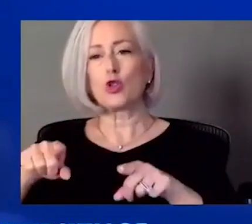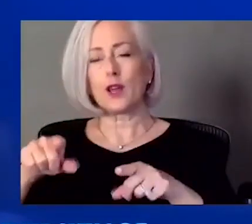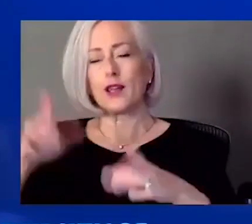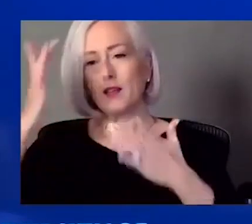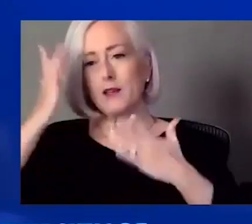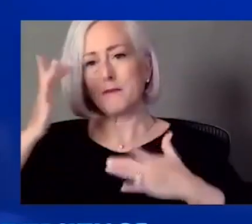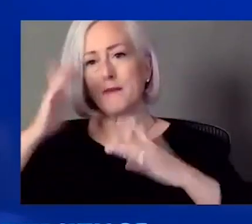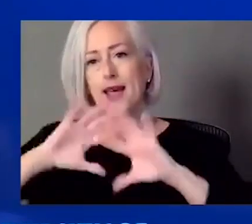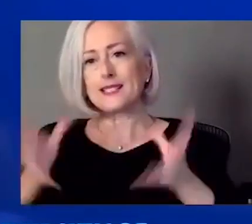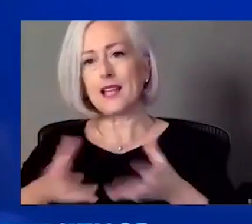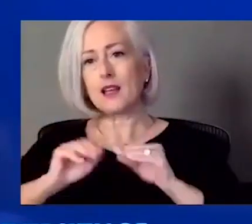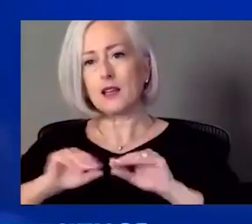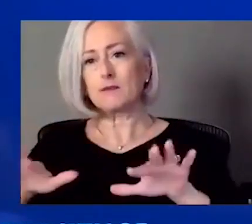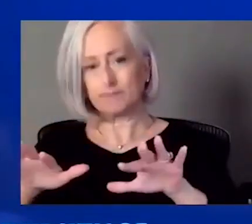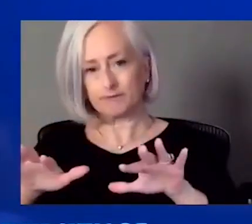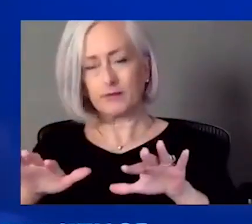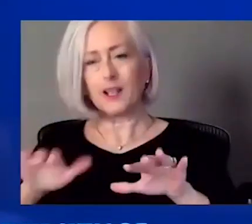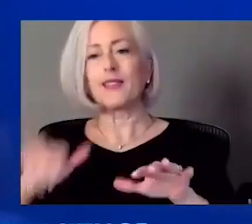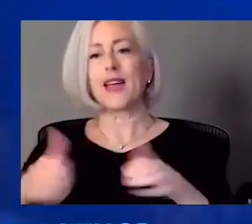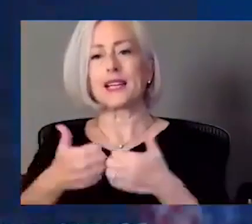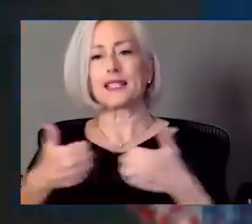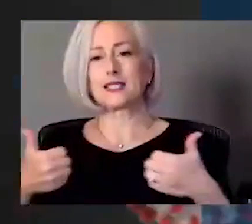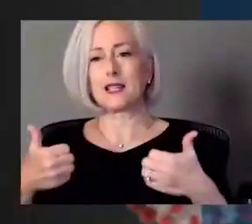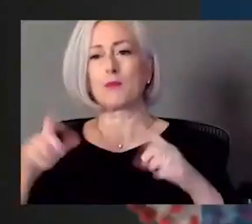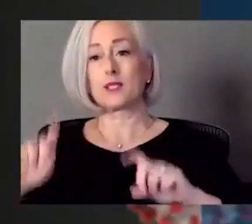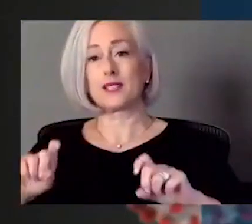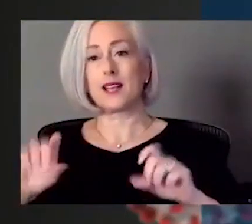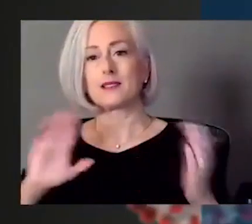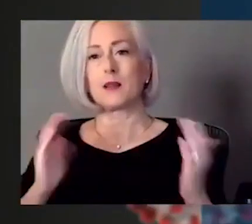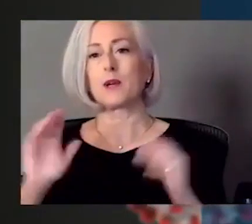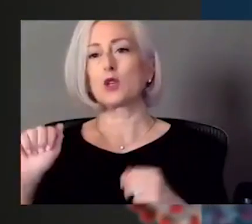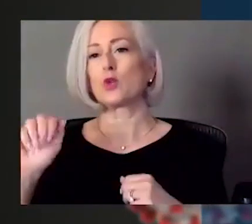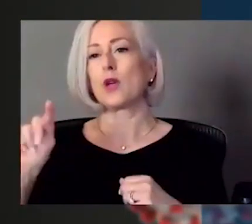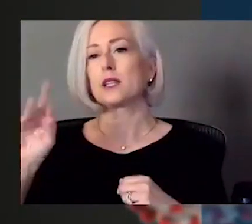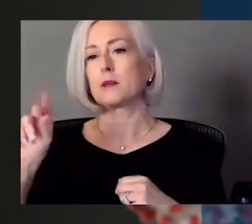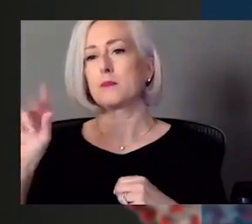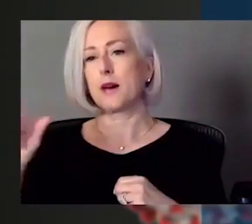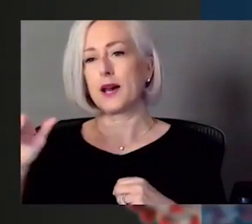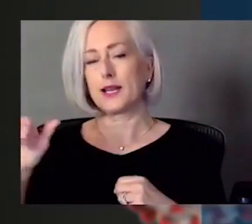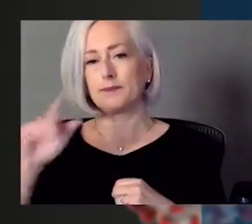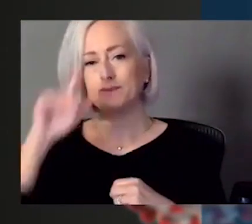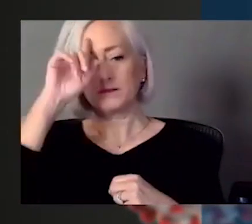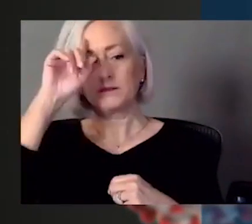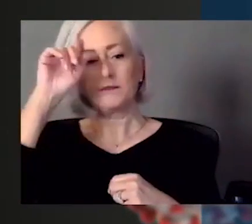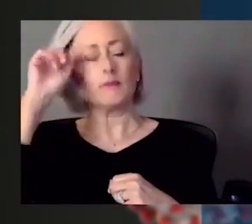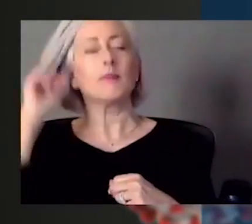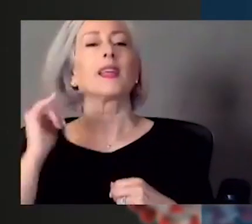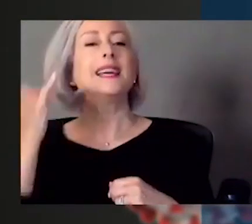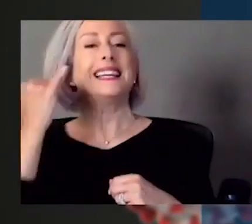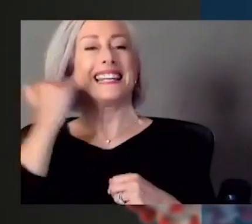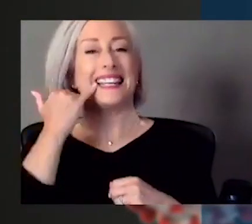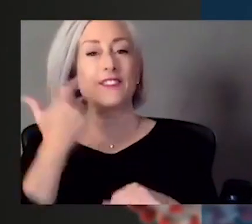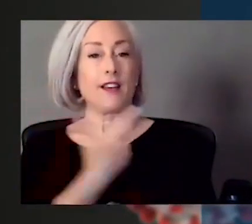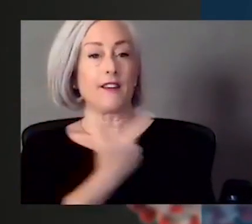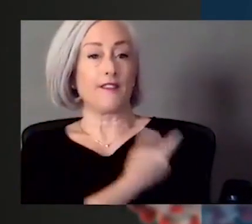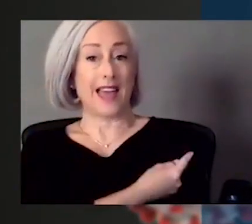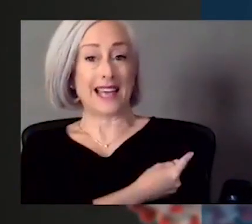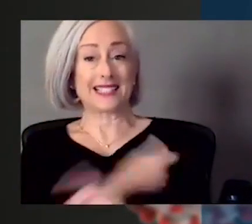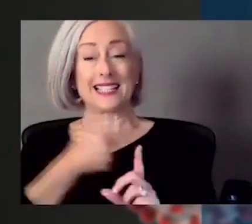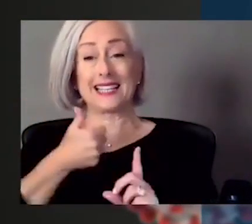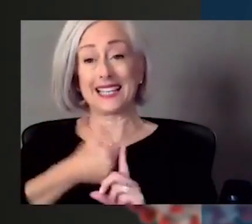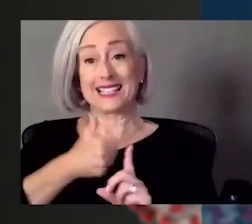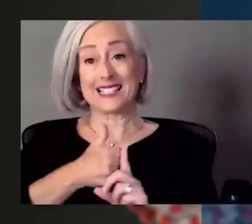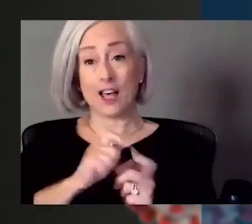for, um, from antibodies. When vaccines are altered to cover the variants, is it adding to the existing vaccine